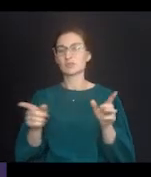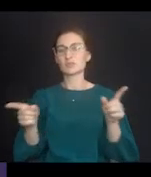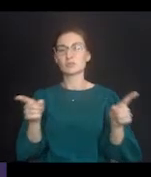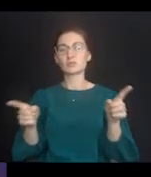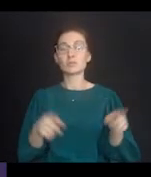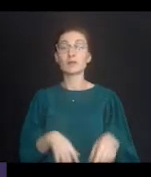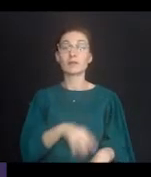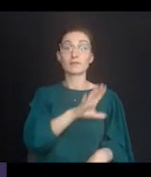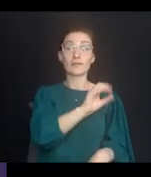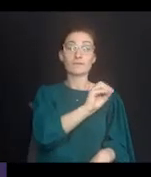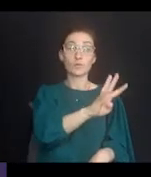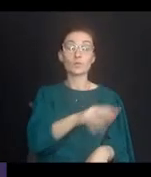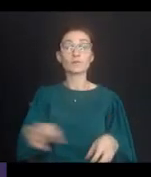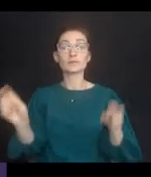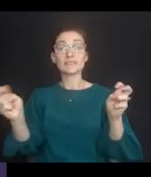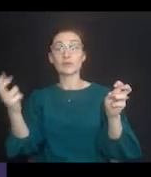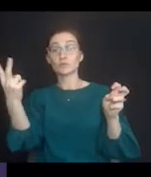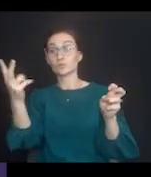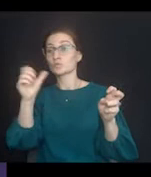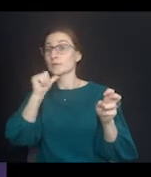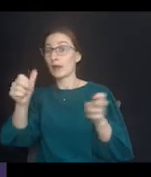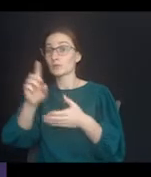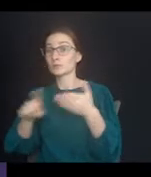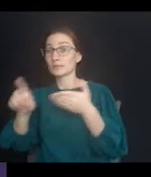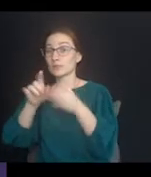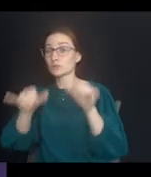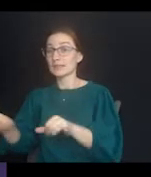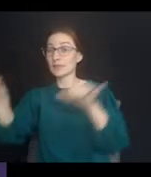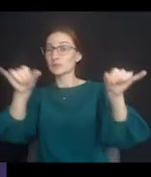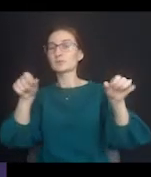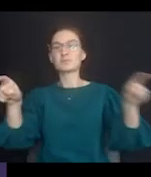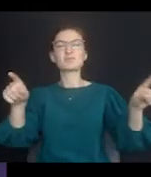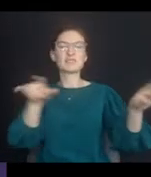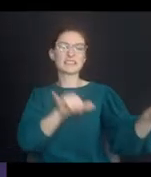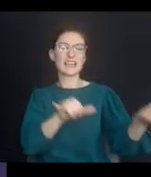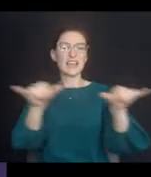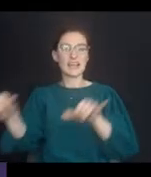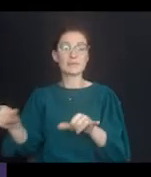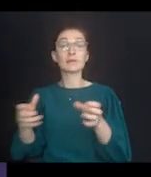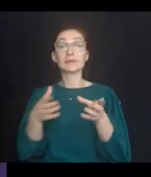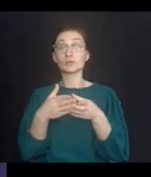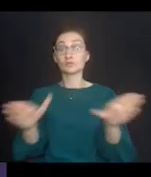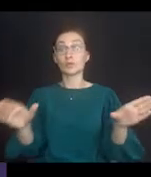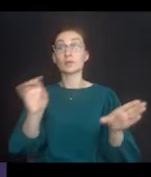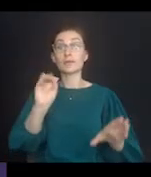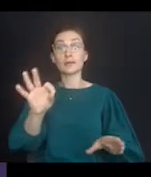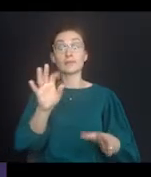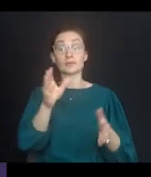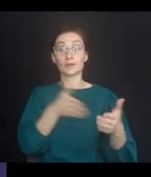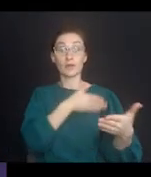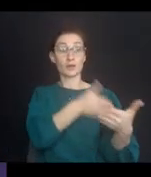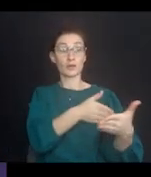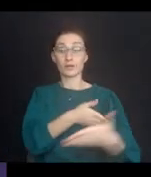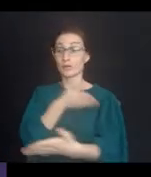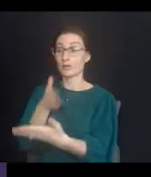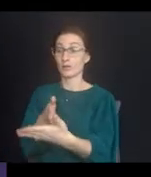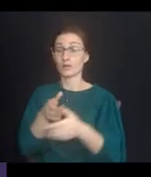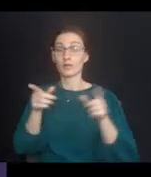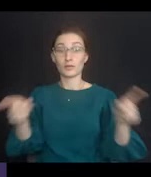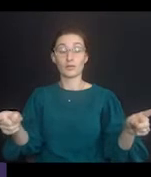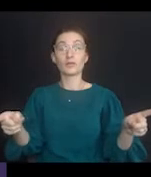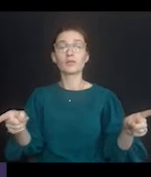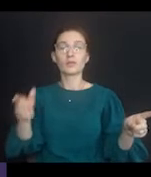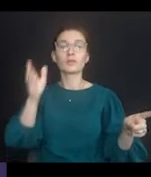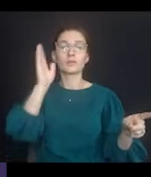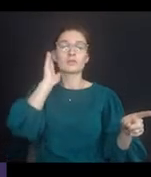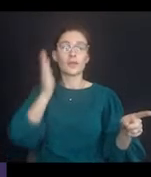general, Section 504 and Title II non-discrimination standards are the same, and in general, actions that violate Section 504